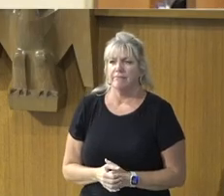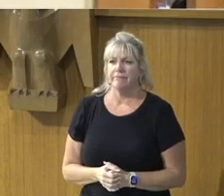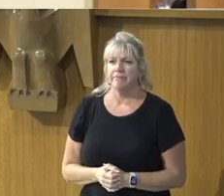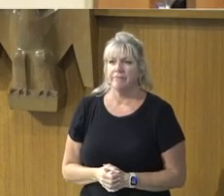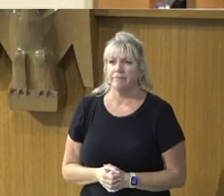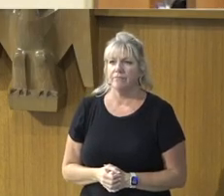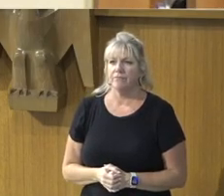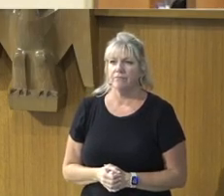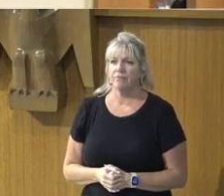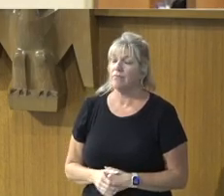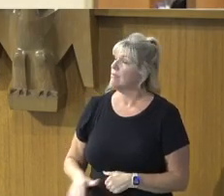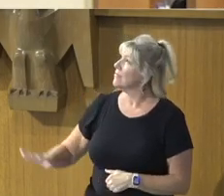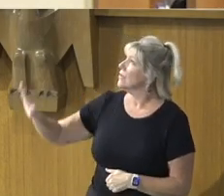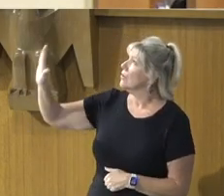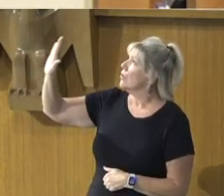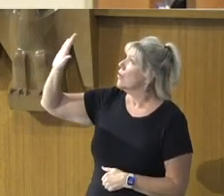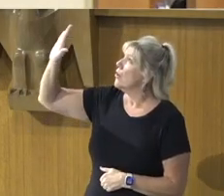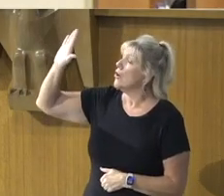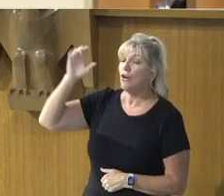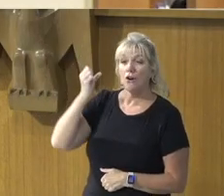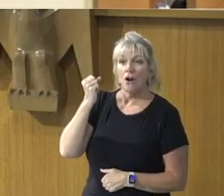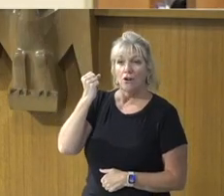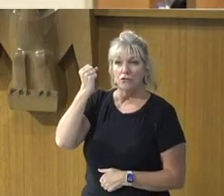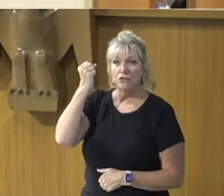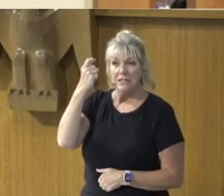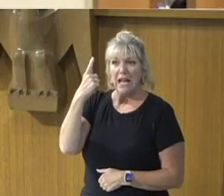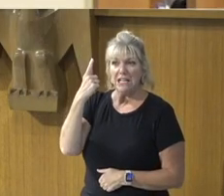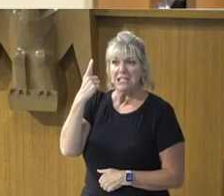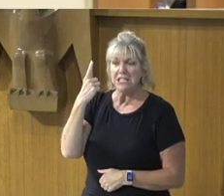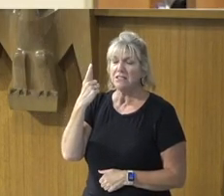Her understanding is not unsearchable.